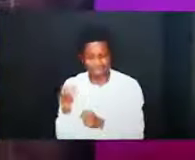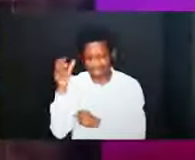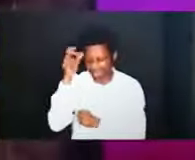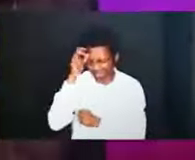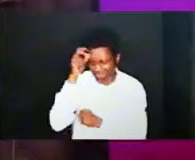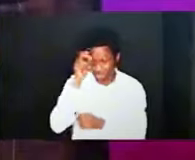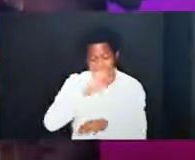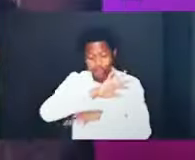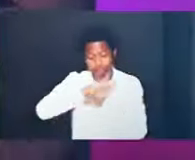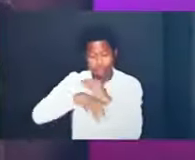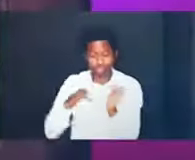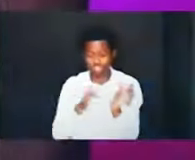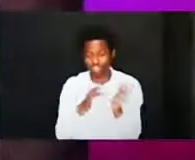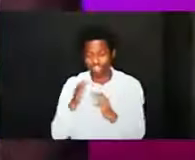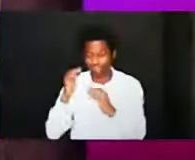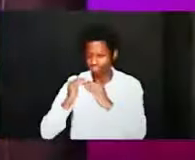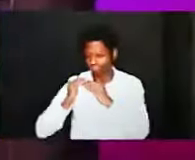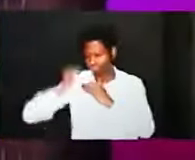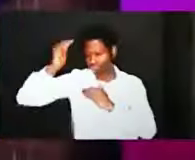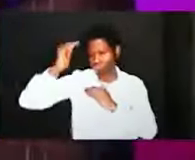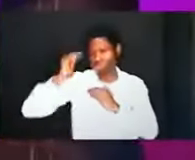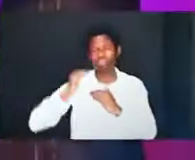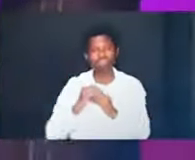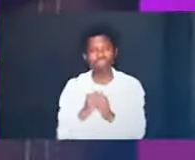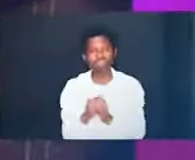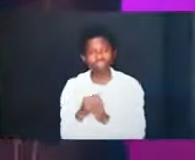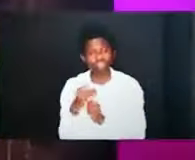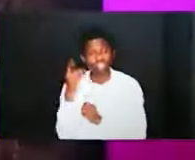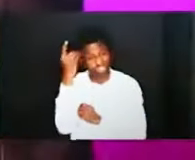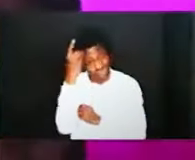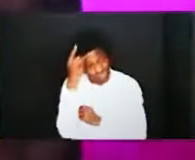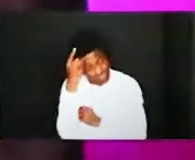which is demons